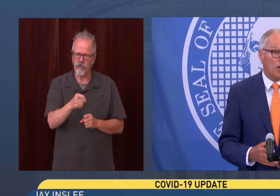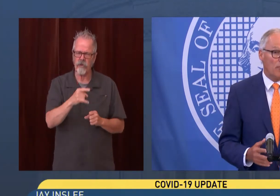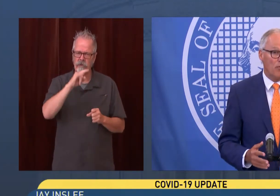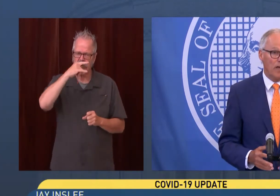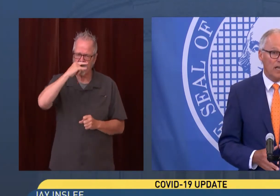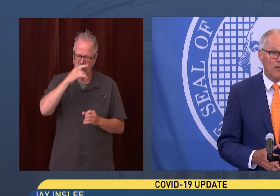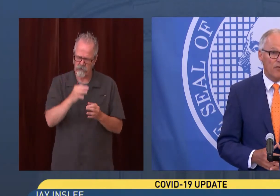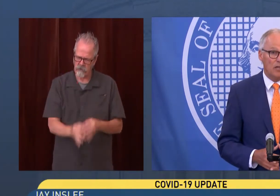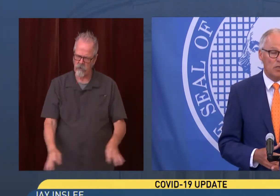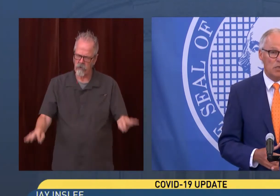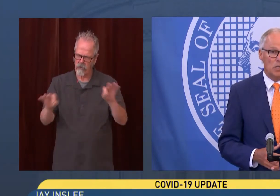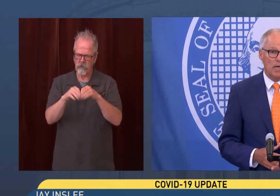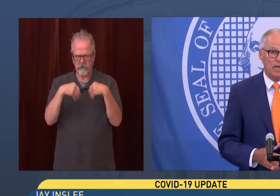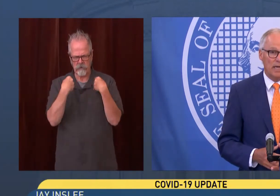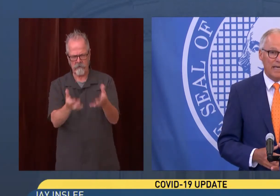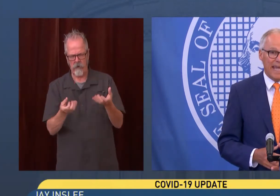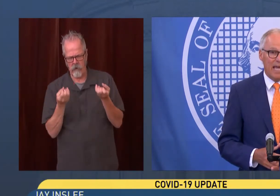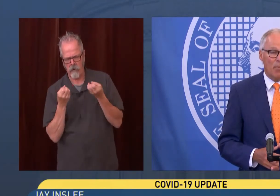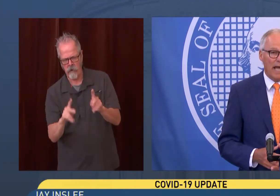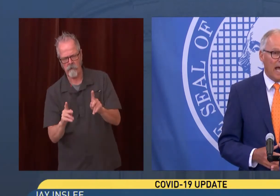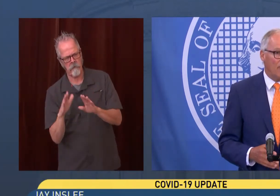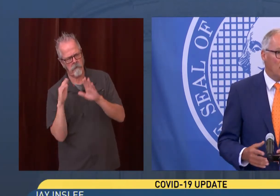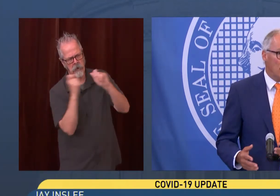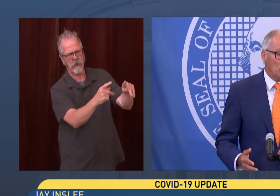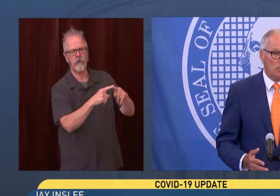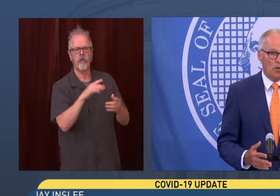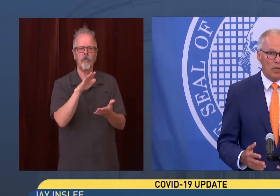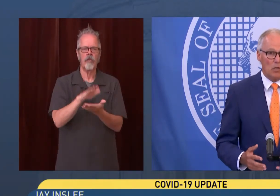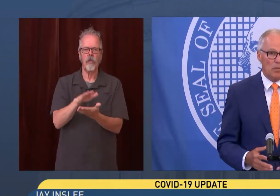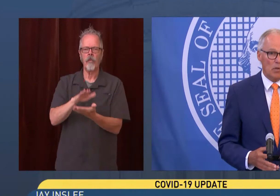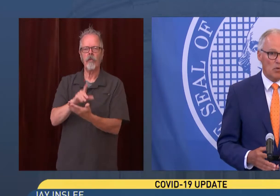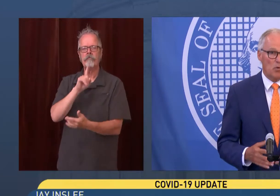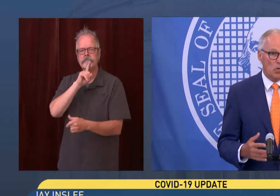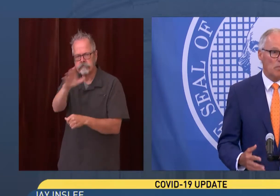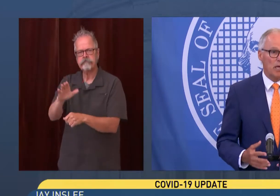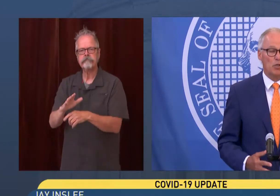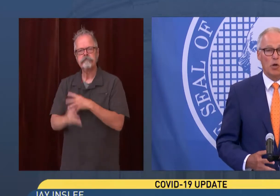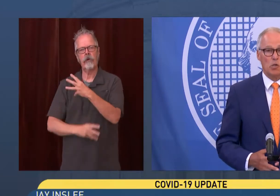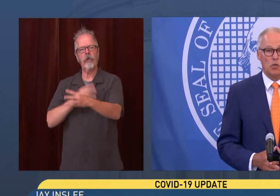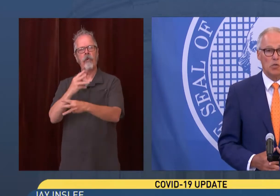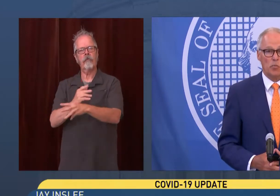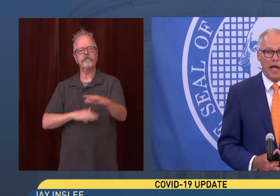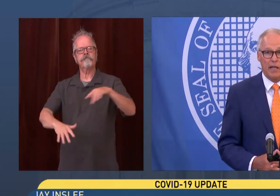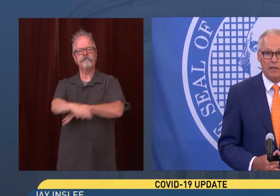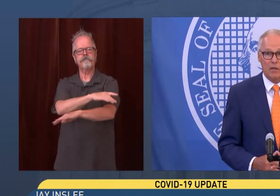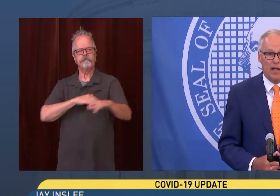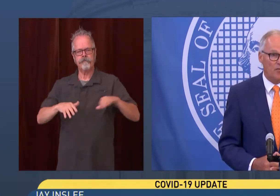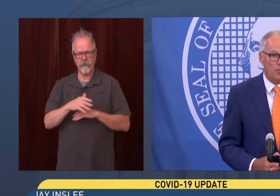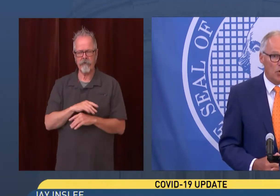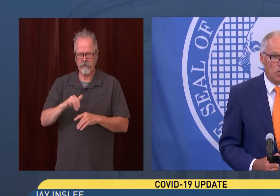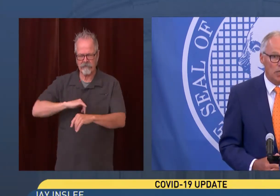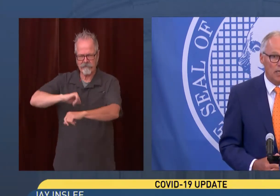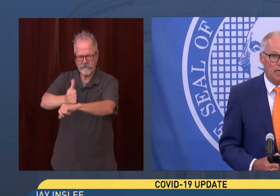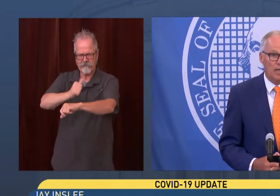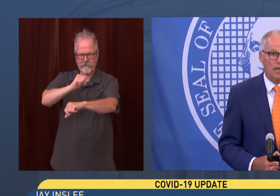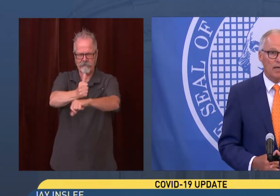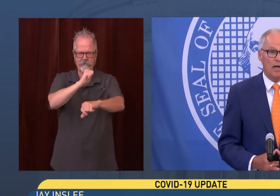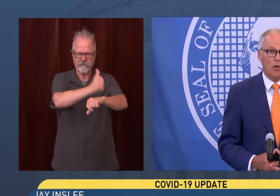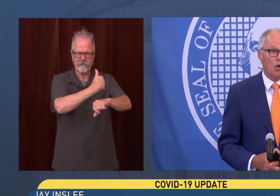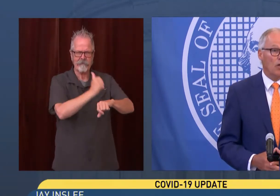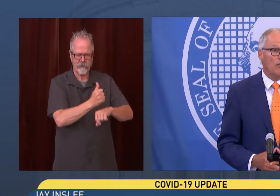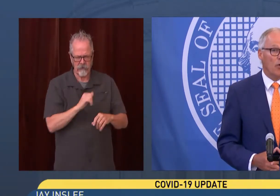that both by preventing infections and by having flexibility in some of these rules to make sure our students are back in the classroom. Personally,